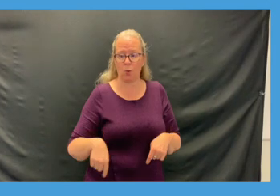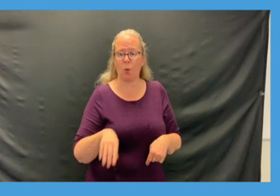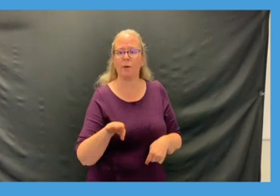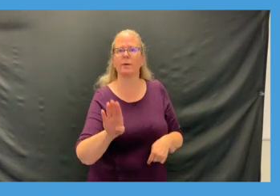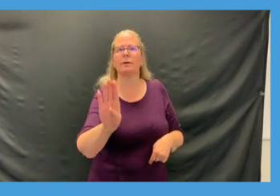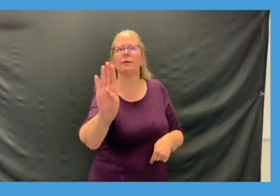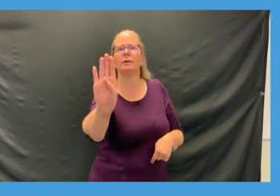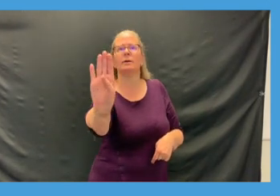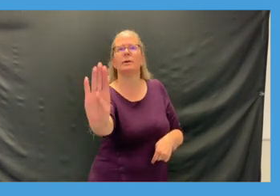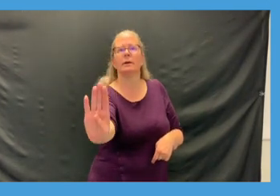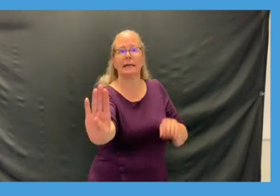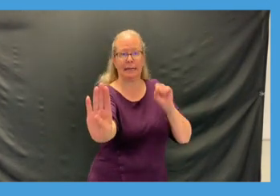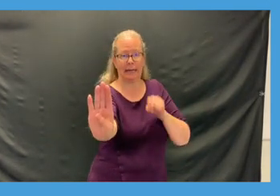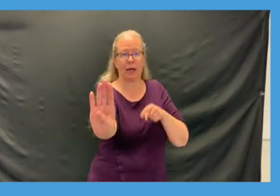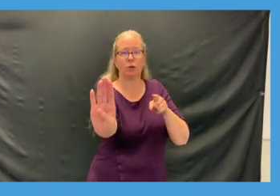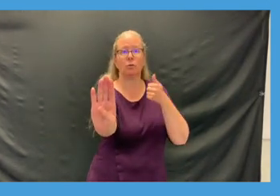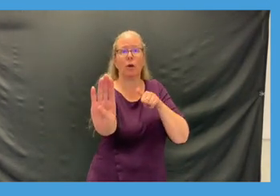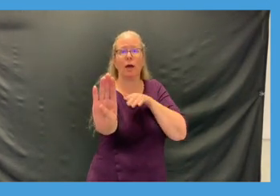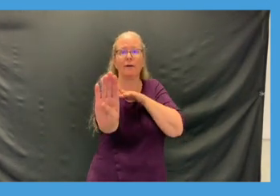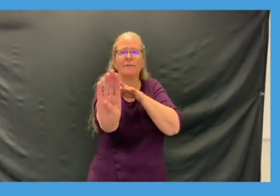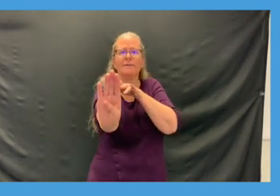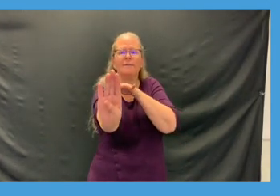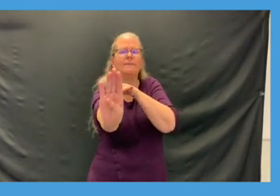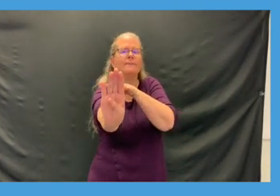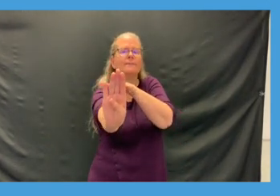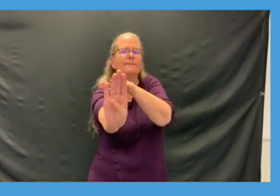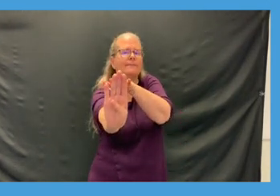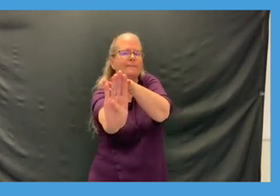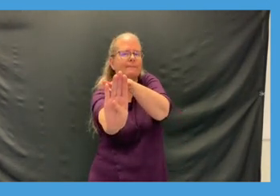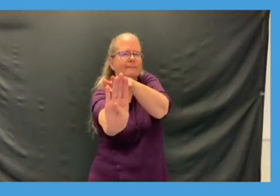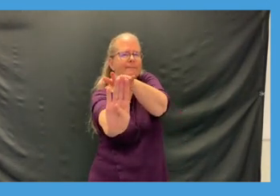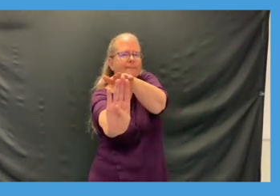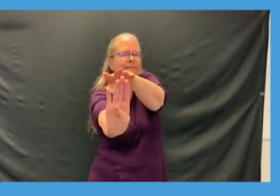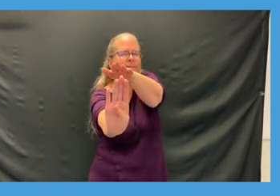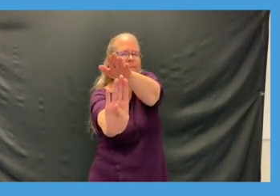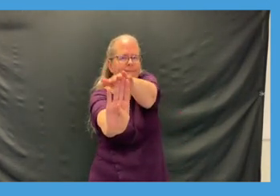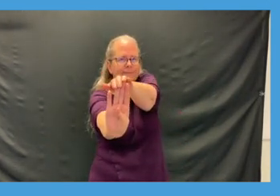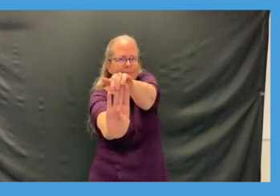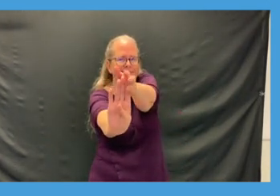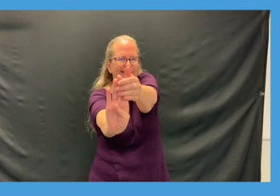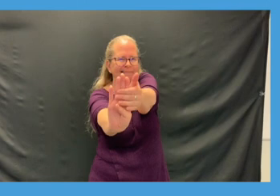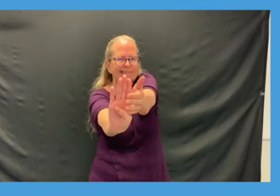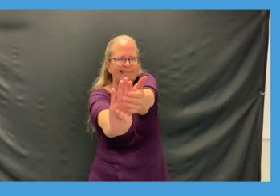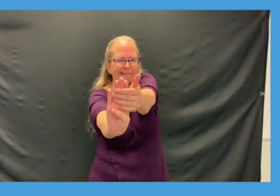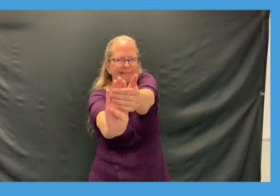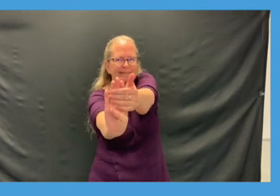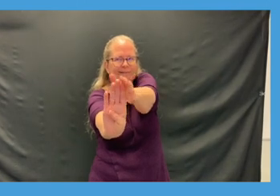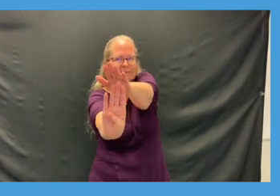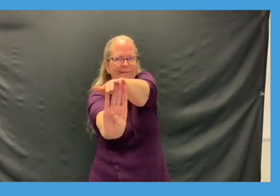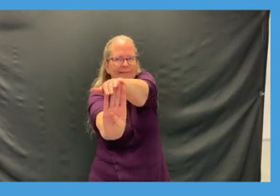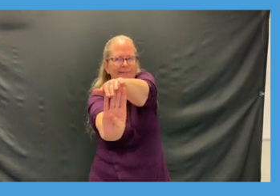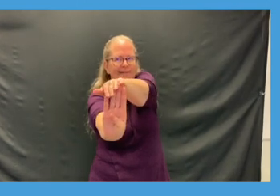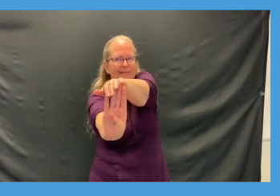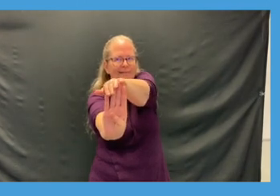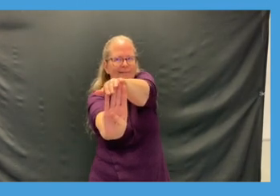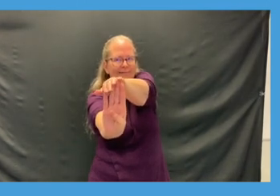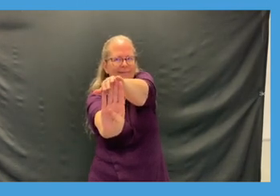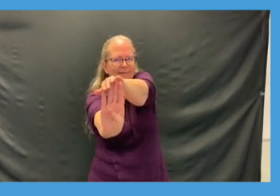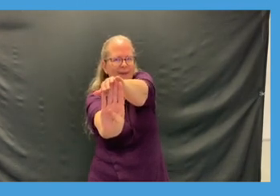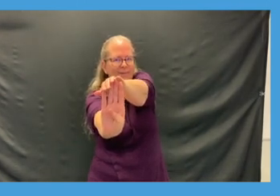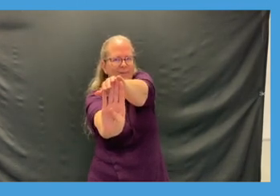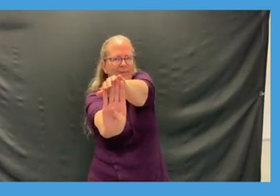flag and you're gonna sit up and you're gonna reach for those toes and see if you can grab them reach reach reach